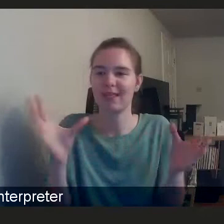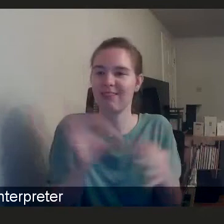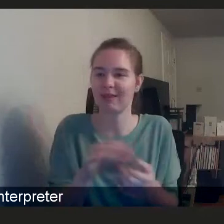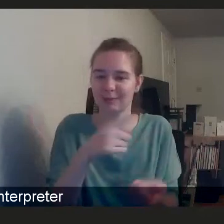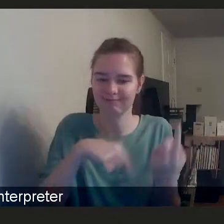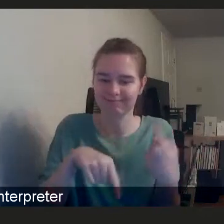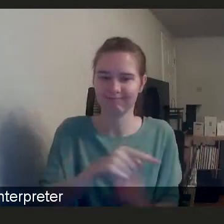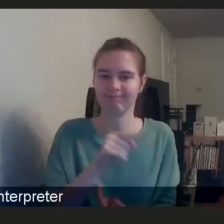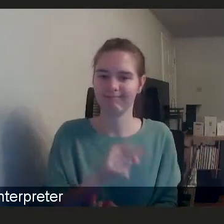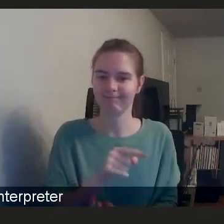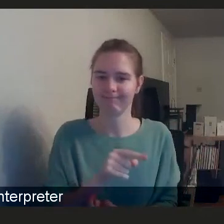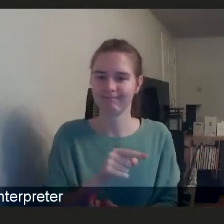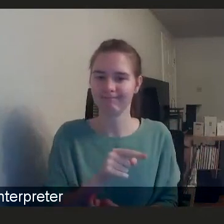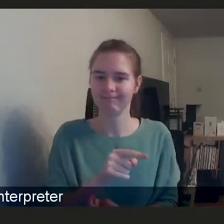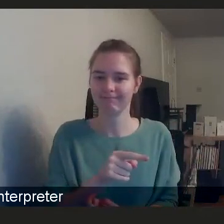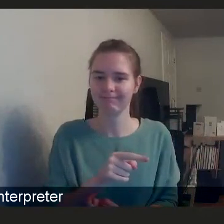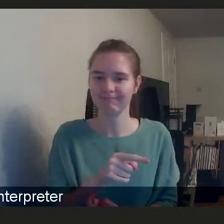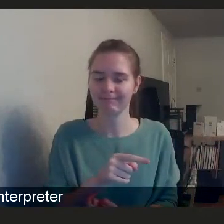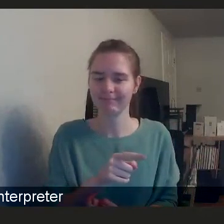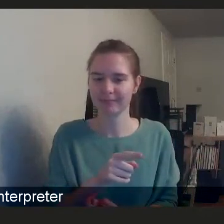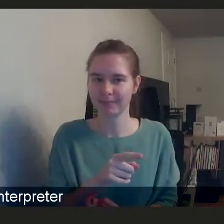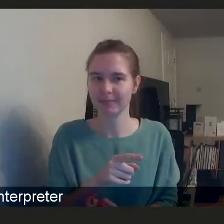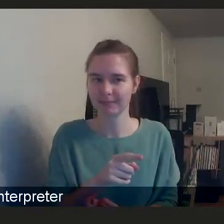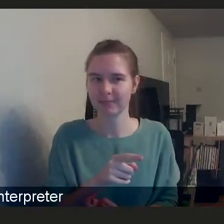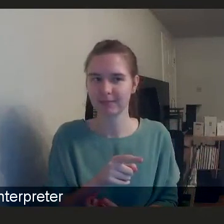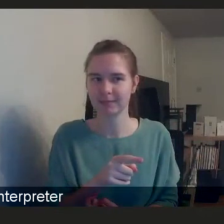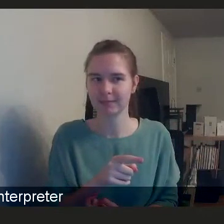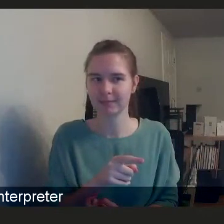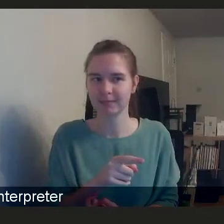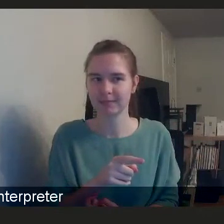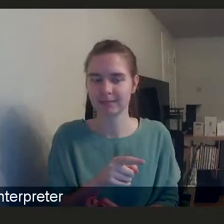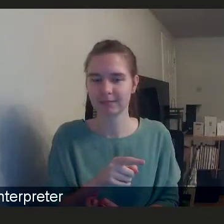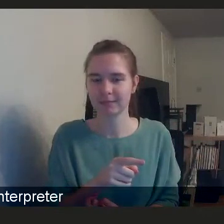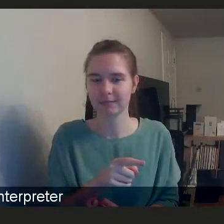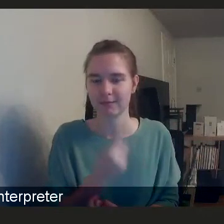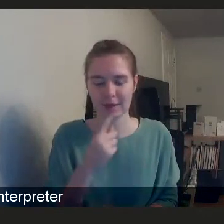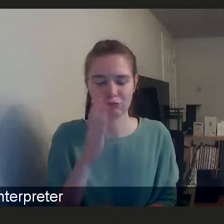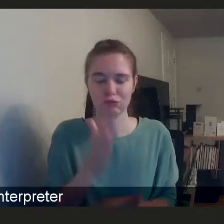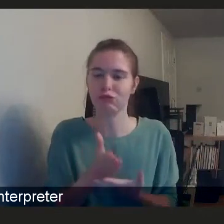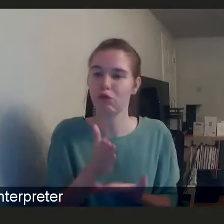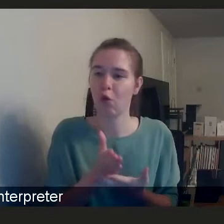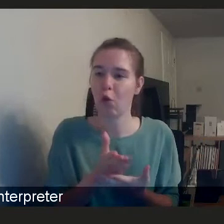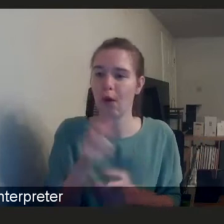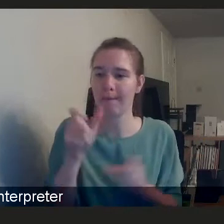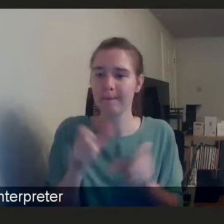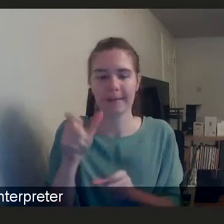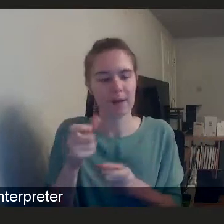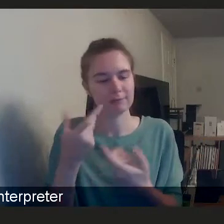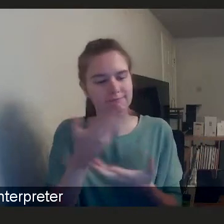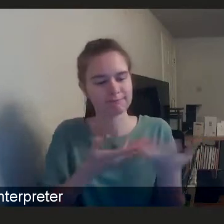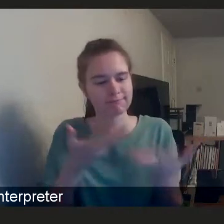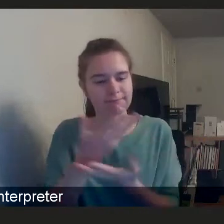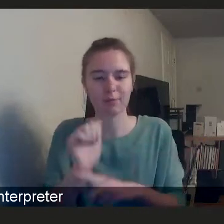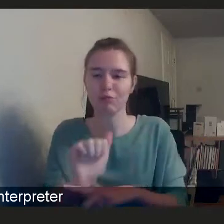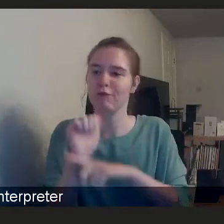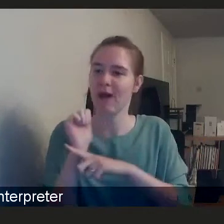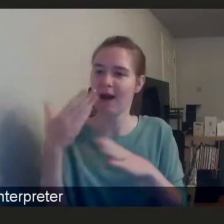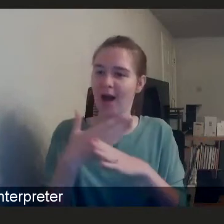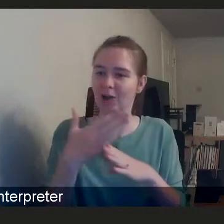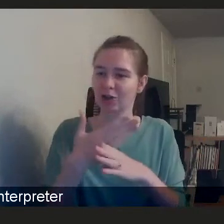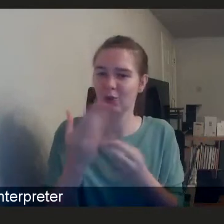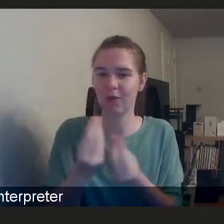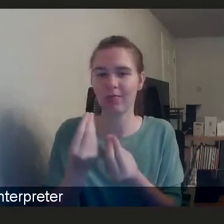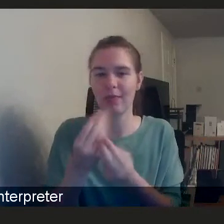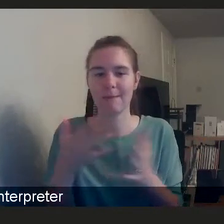And it is a truism that people talk about preventative action and public health and it doesn't get